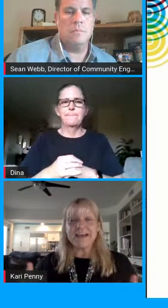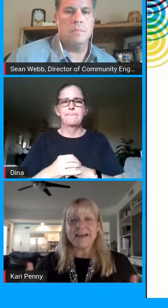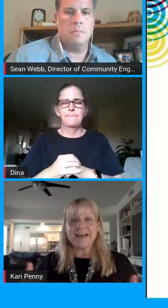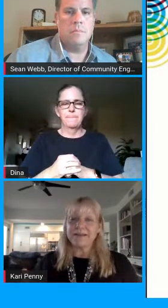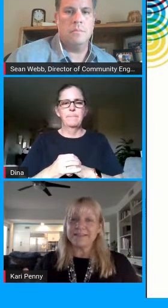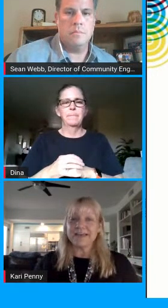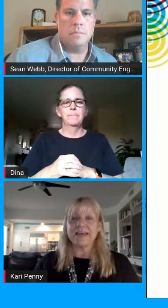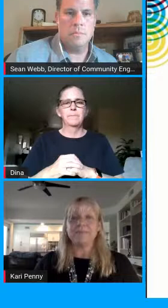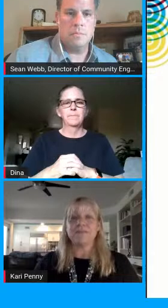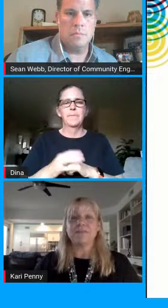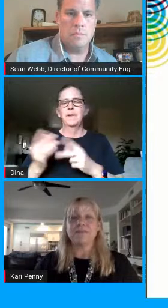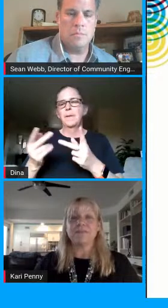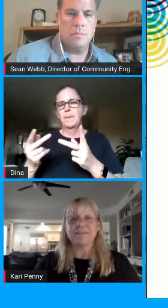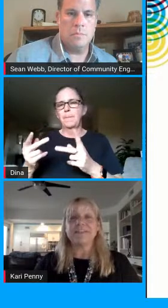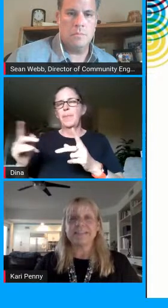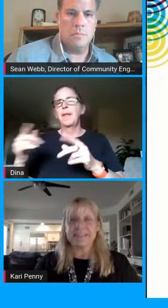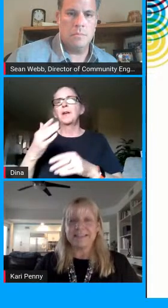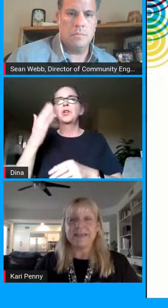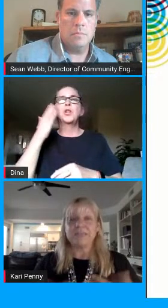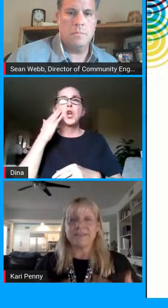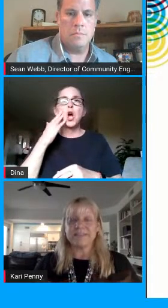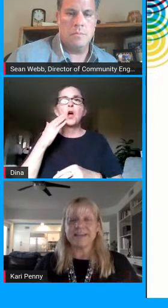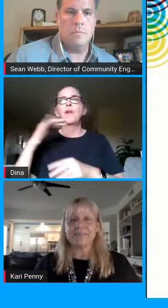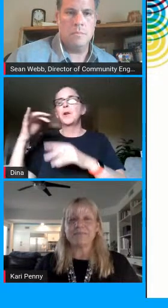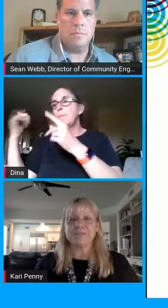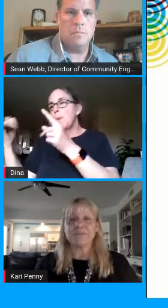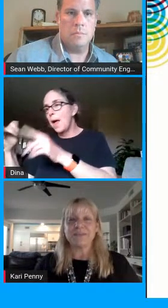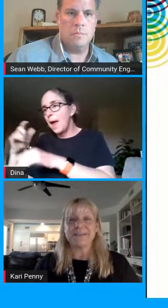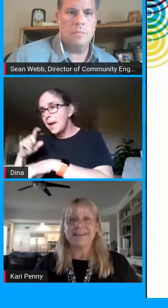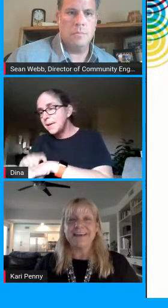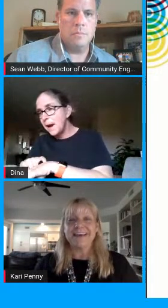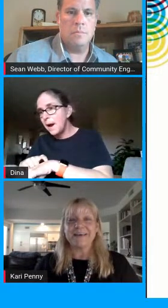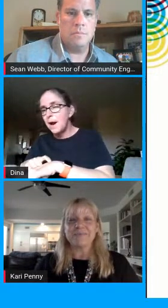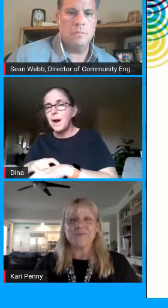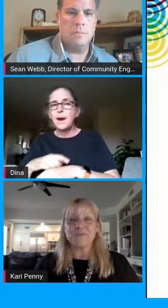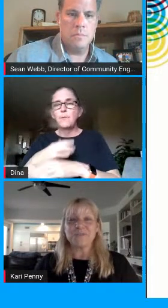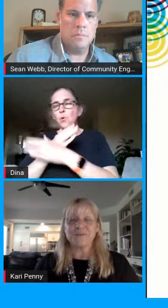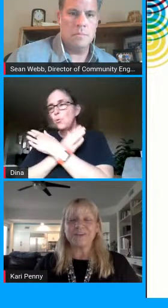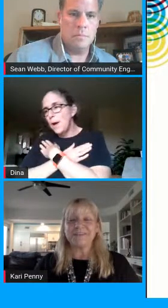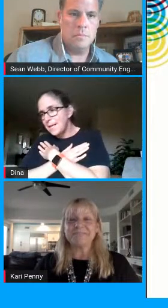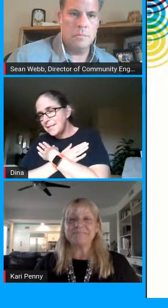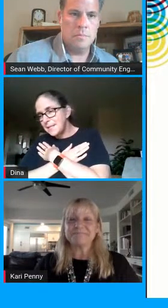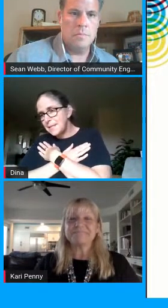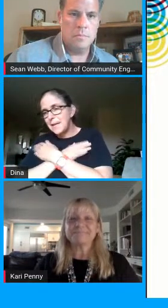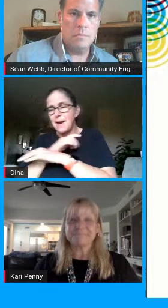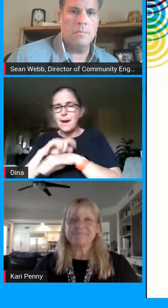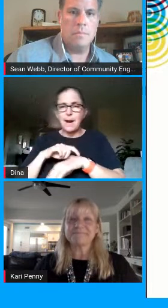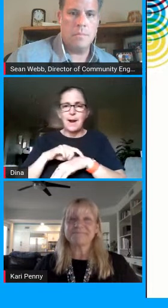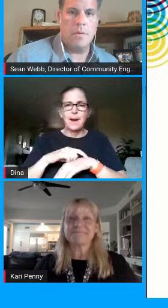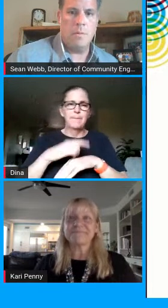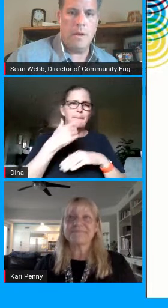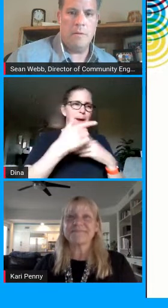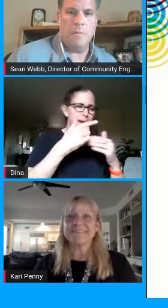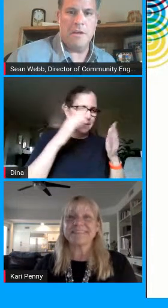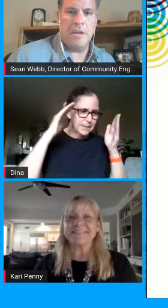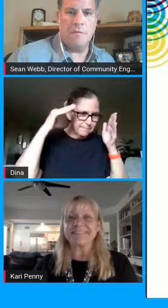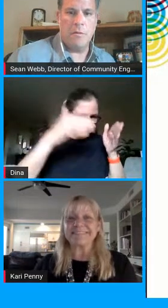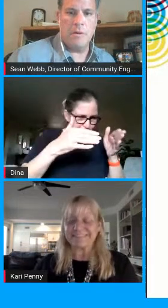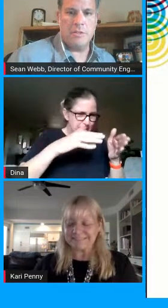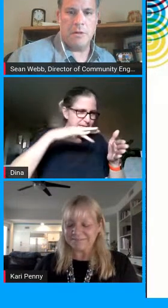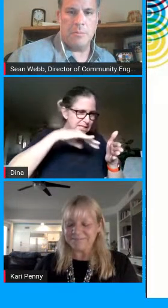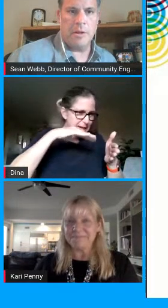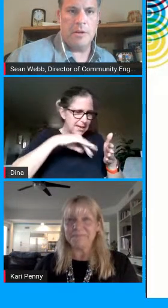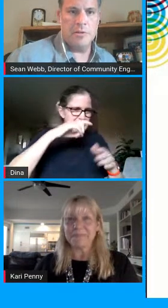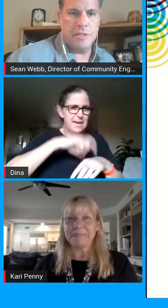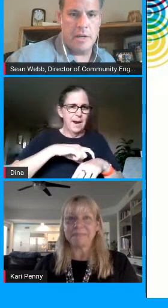the play time the rest time and we definitely need that rest time in between um coursework okay well thank